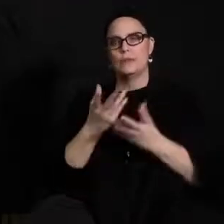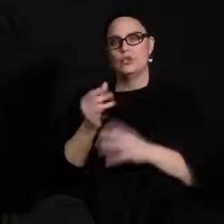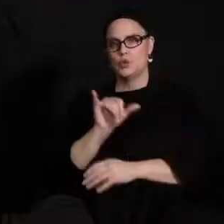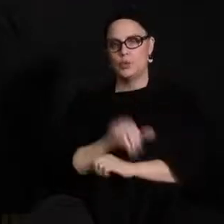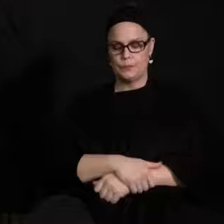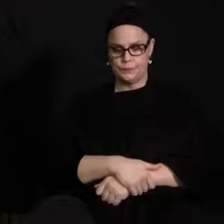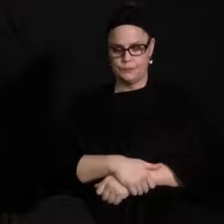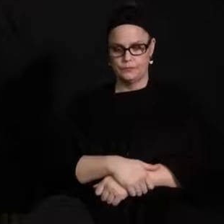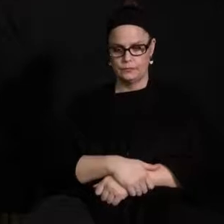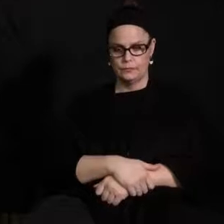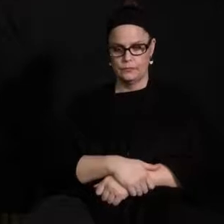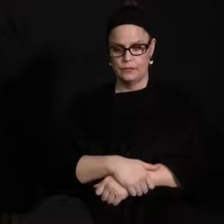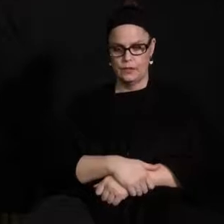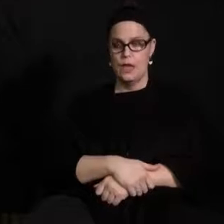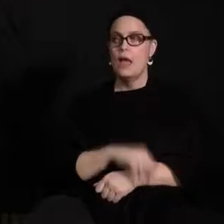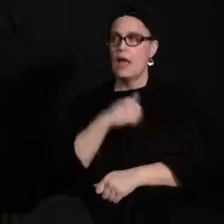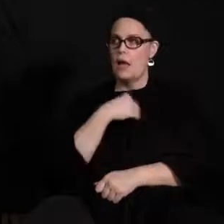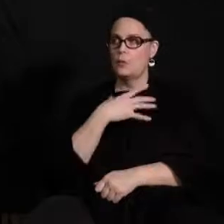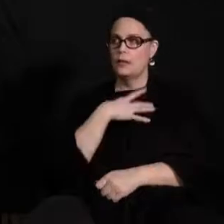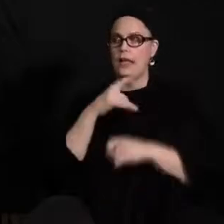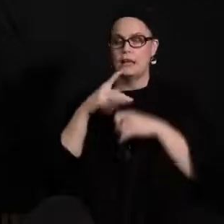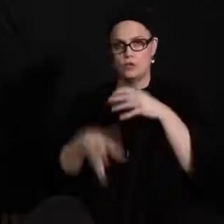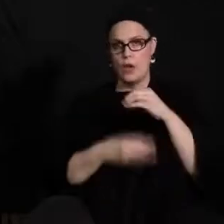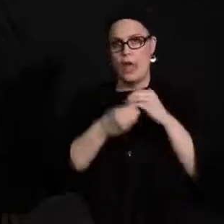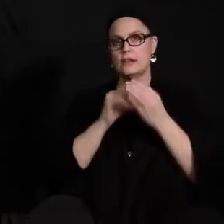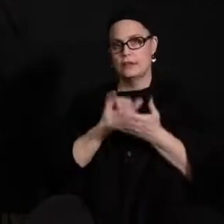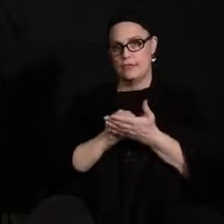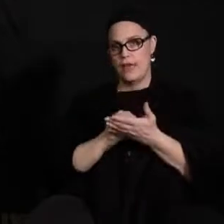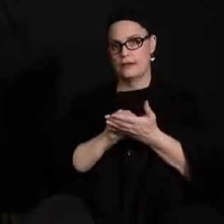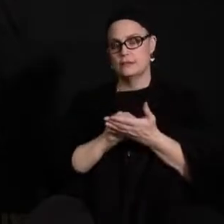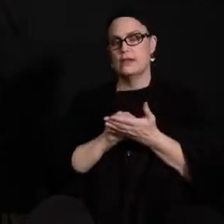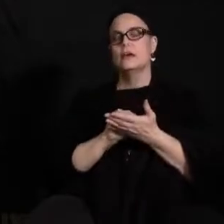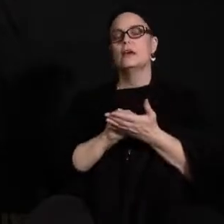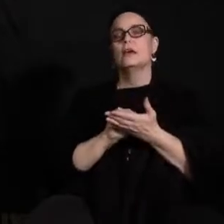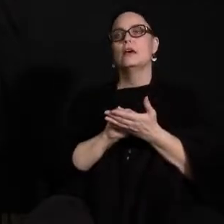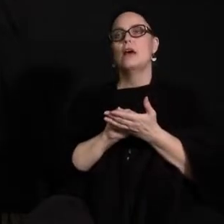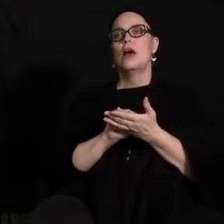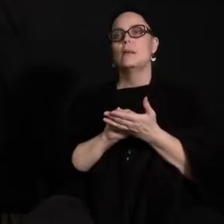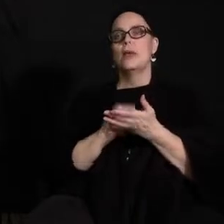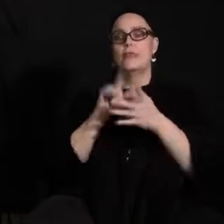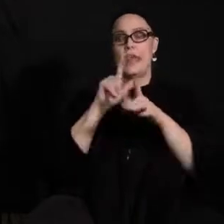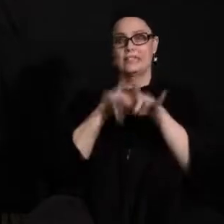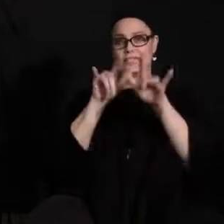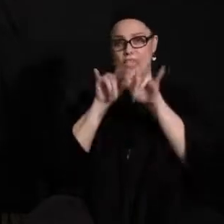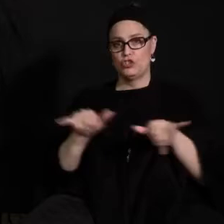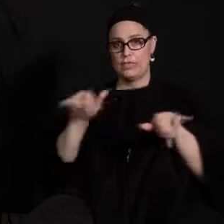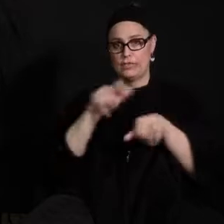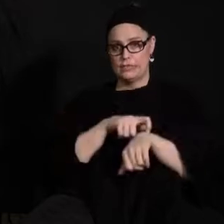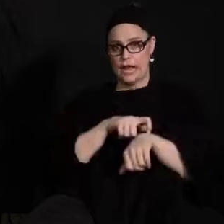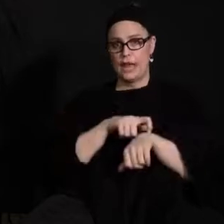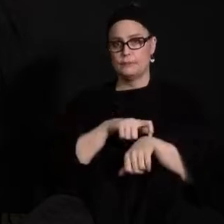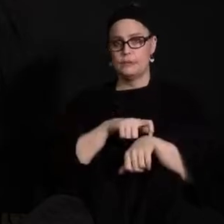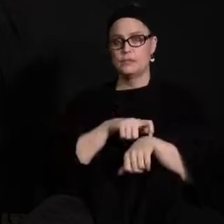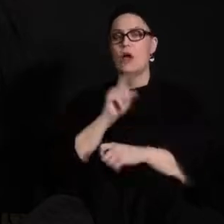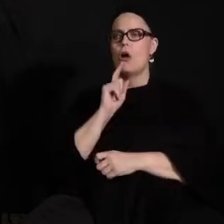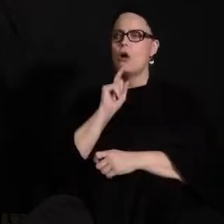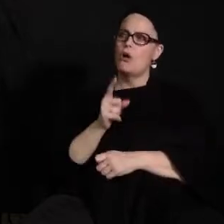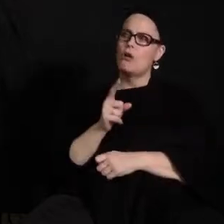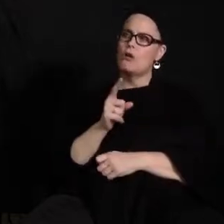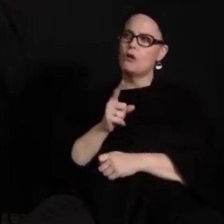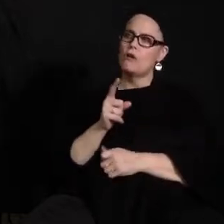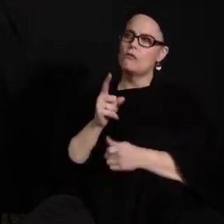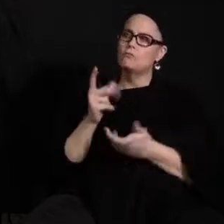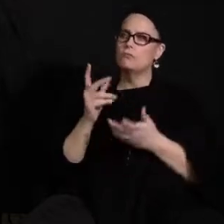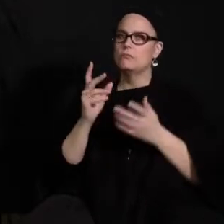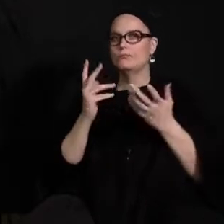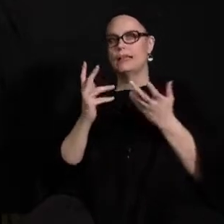And what I would add to that, Dr. Delich, is that the synchronous times are, we're